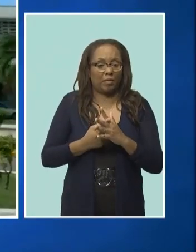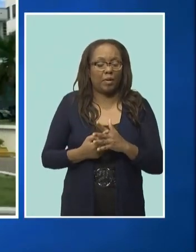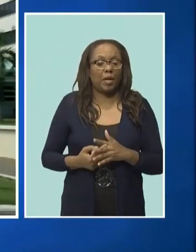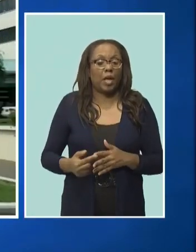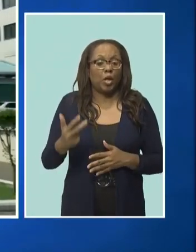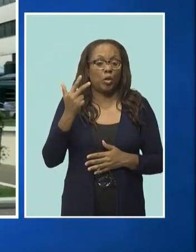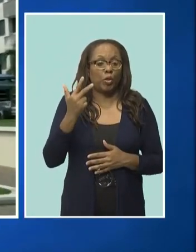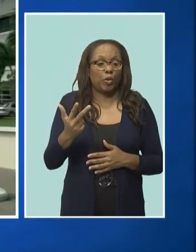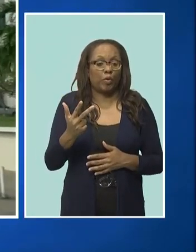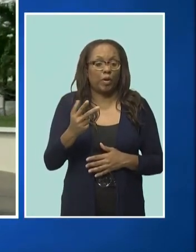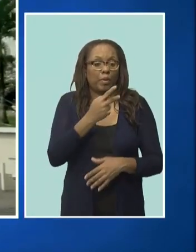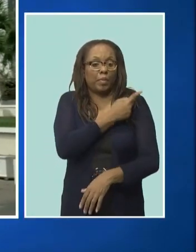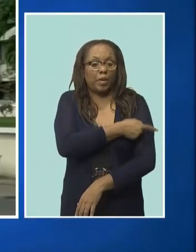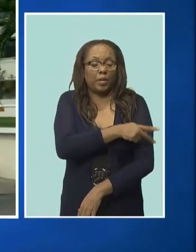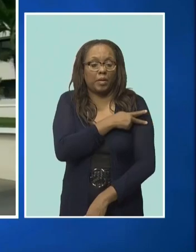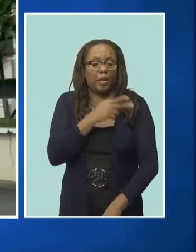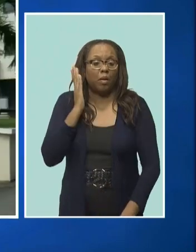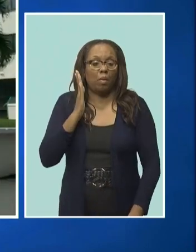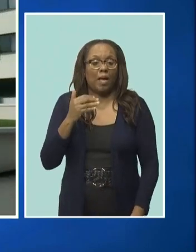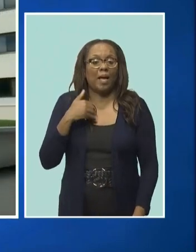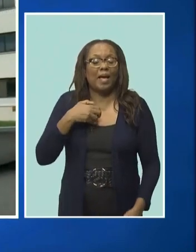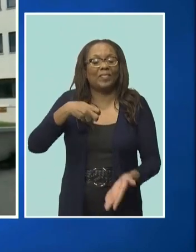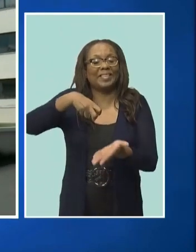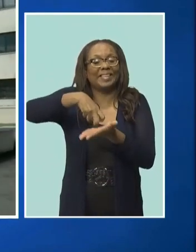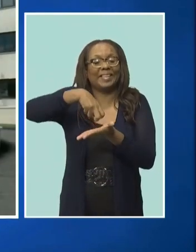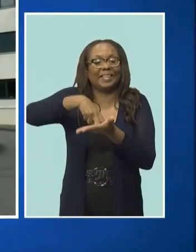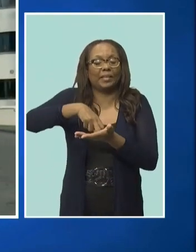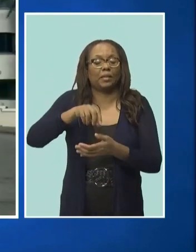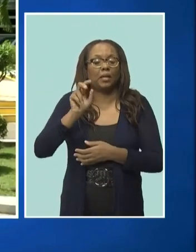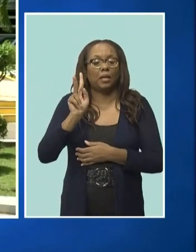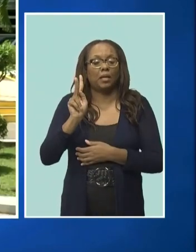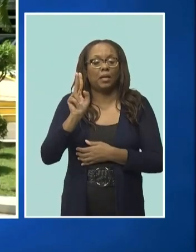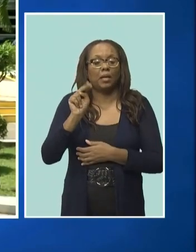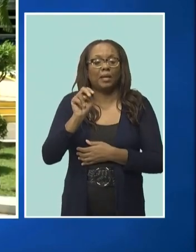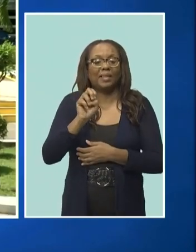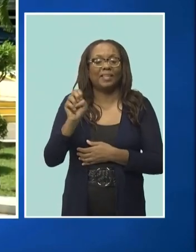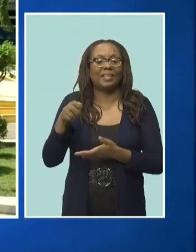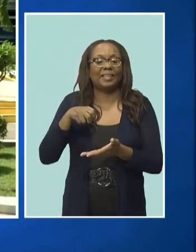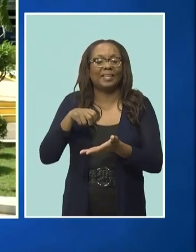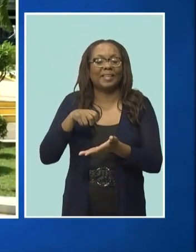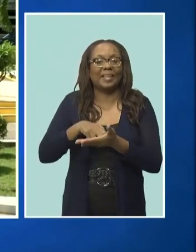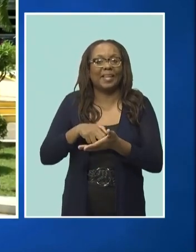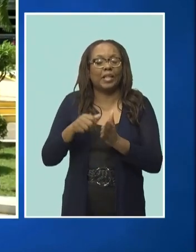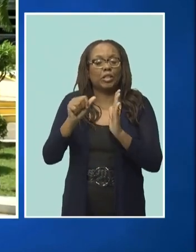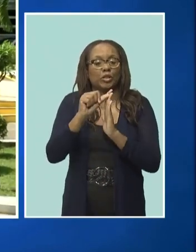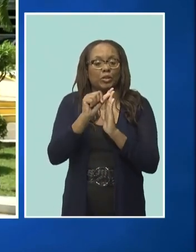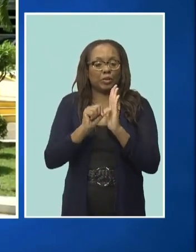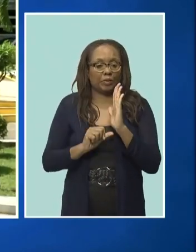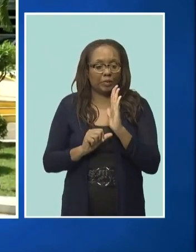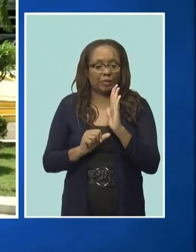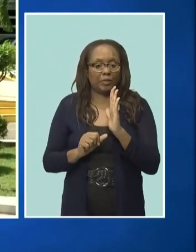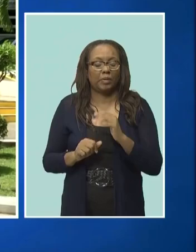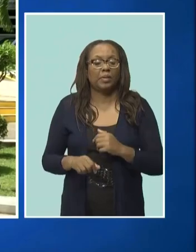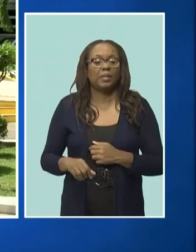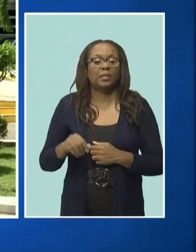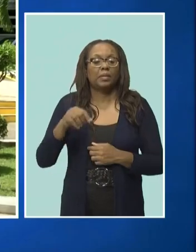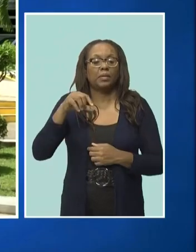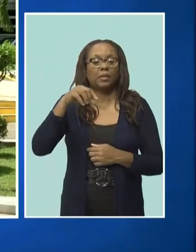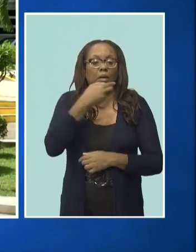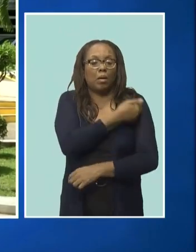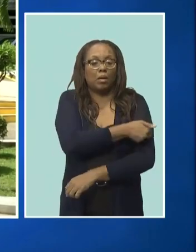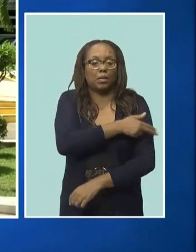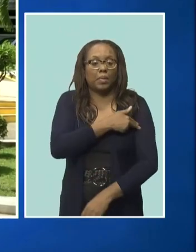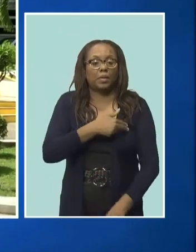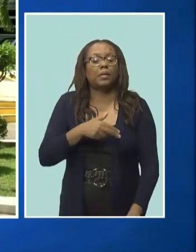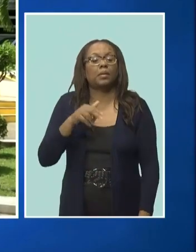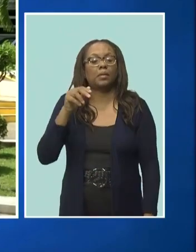scheduled to receive knee replacement surgeries within the first week of the program's recommencement. QEH executive chairman Juliette Bino-Sutherland